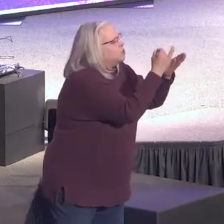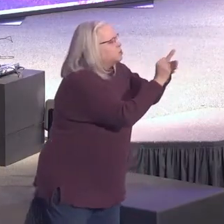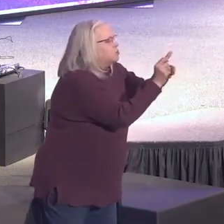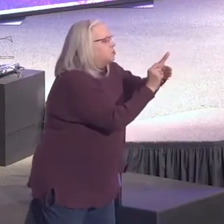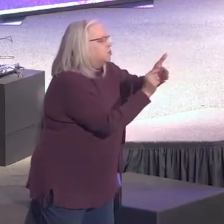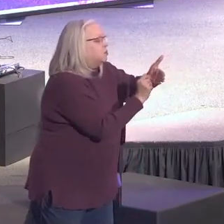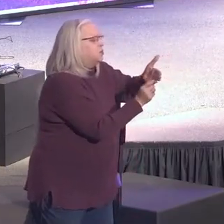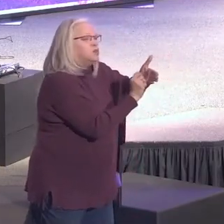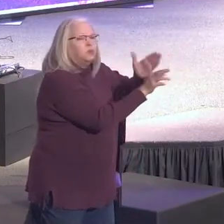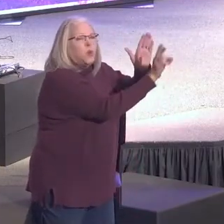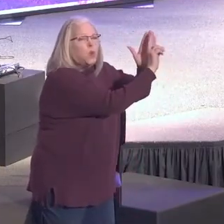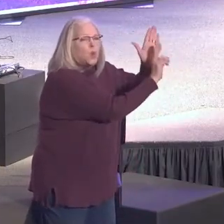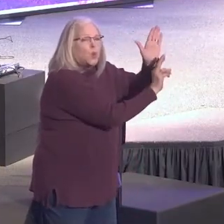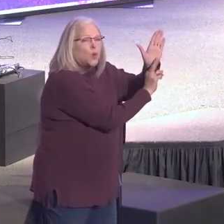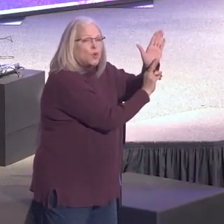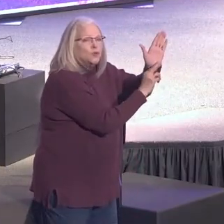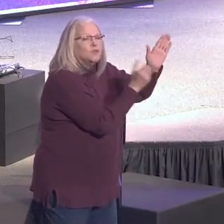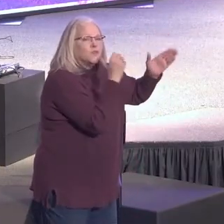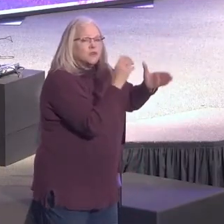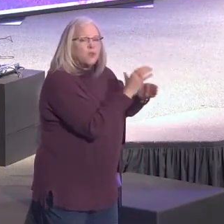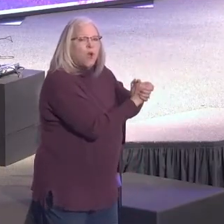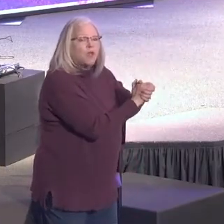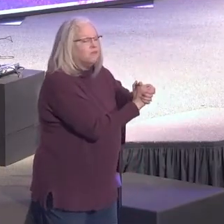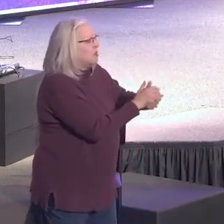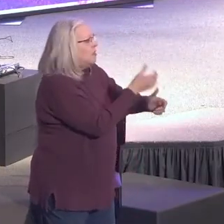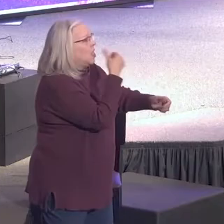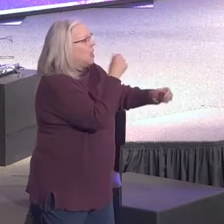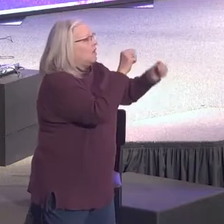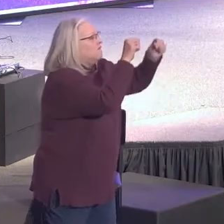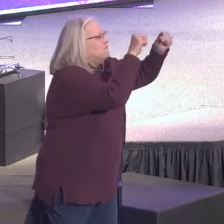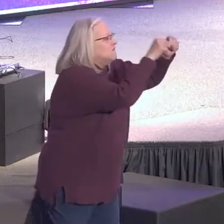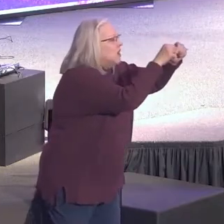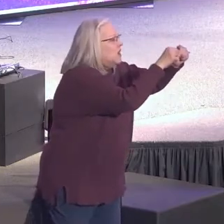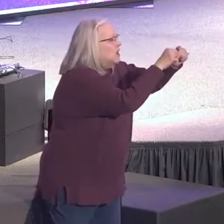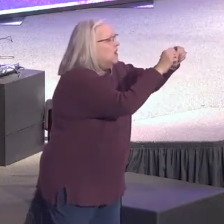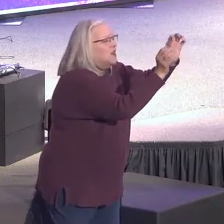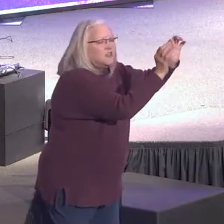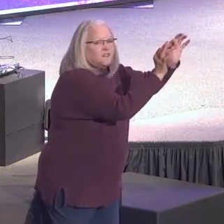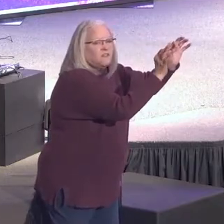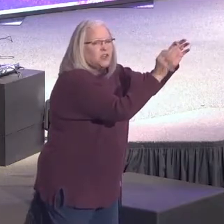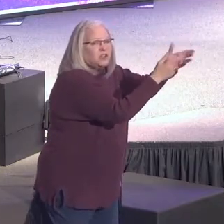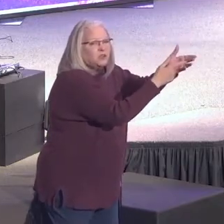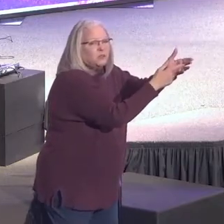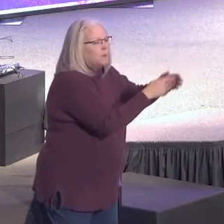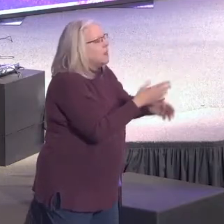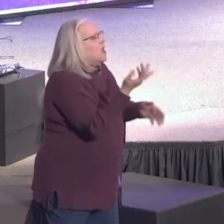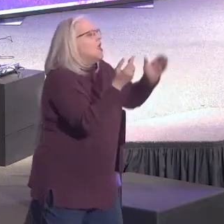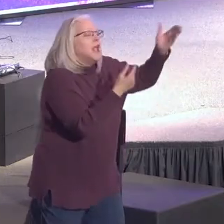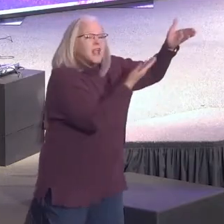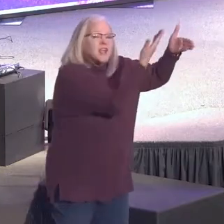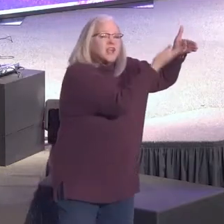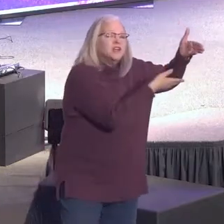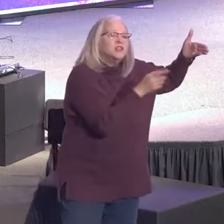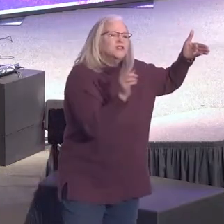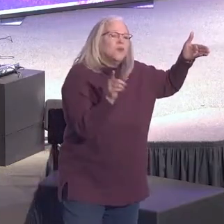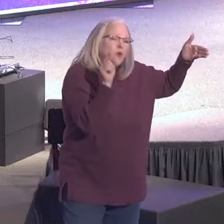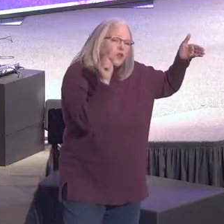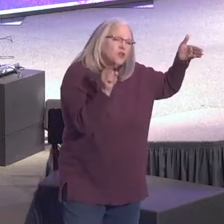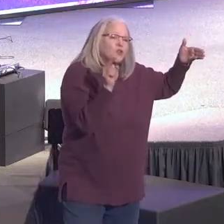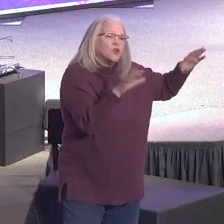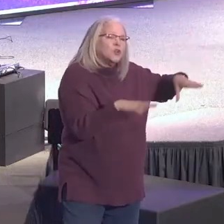wife. He posted them up on the refrigerator. Here are the things that you are going to do as my wife. List of rules.